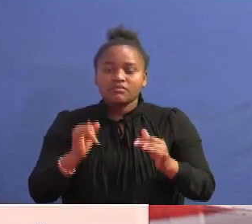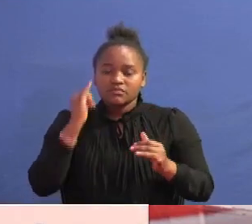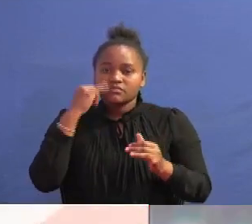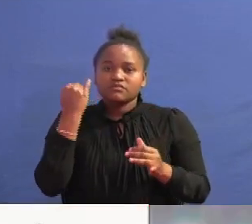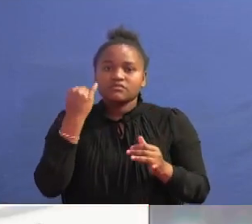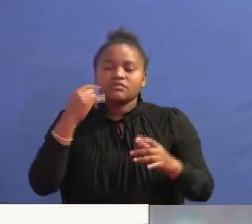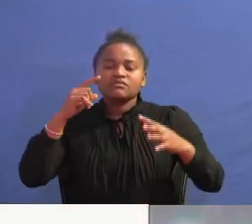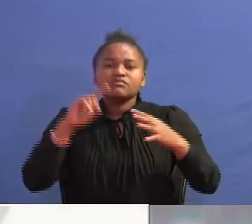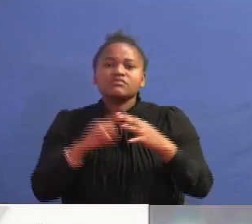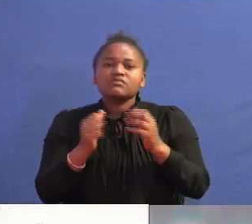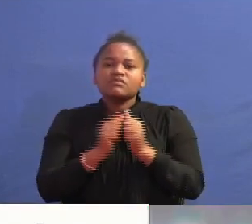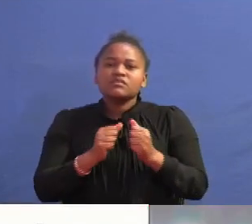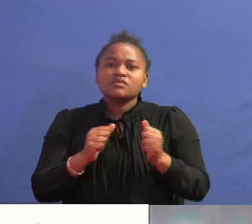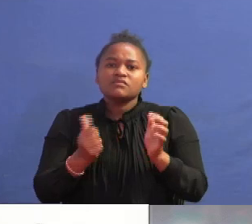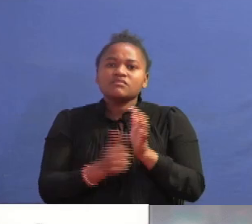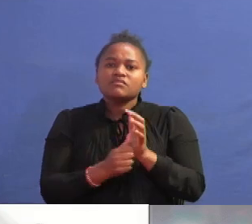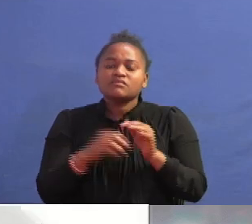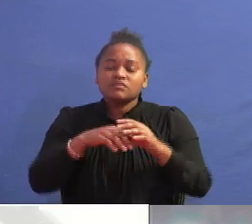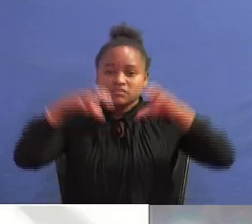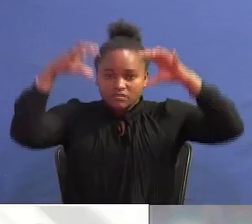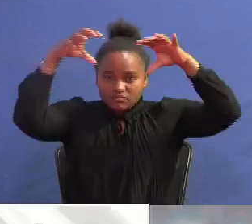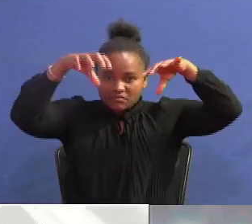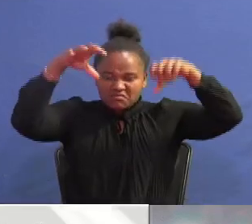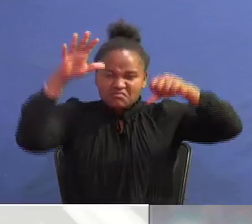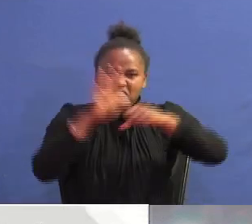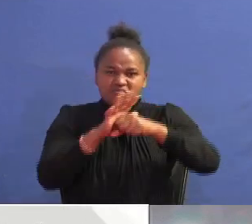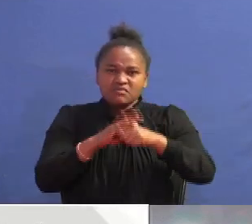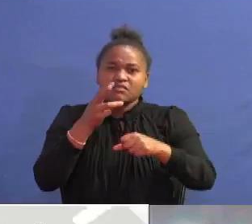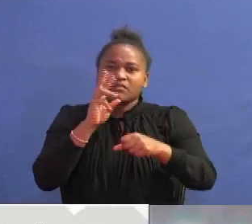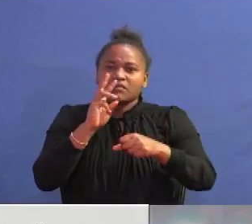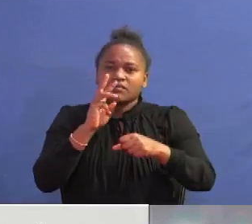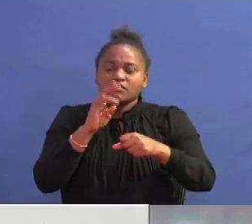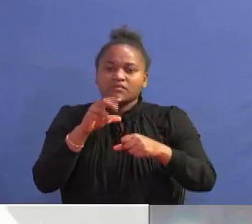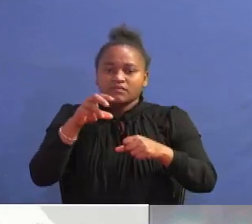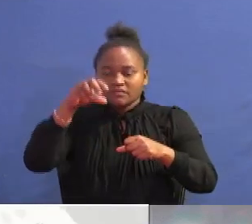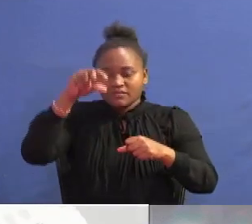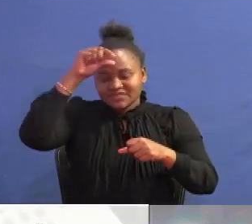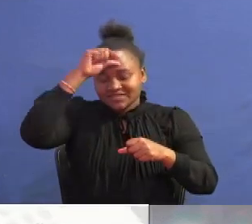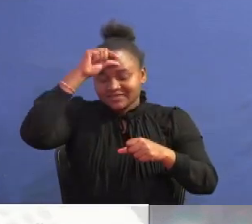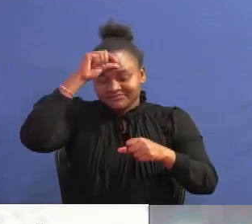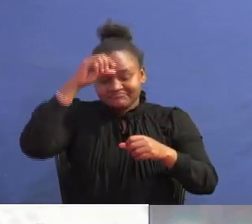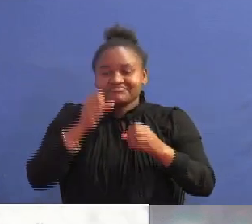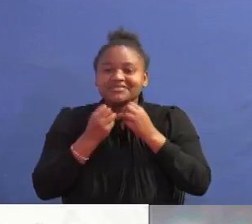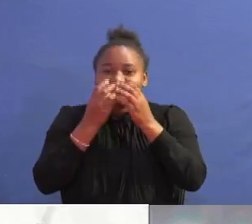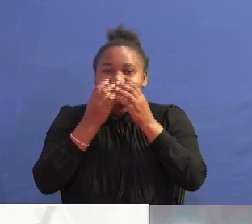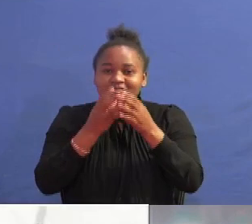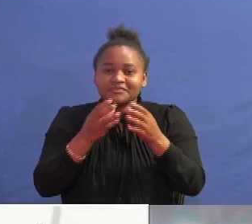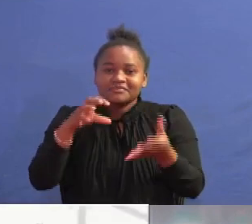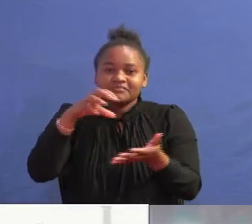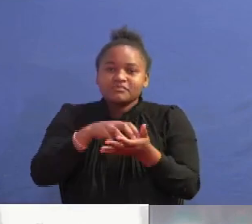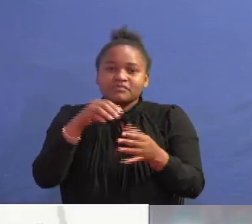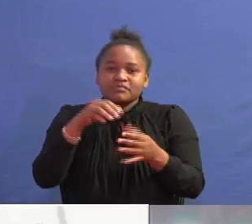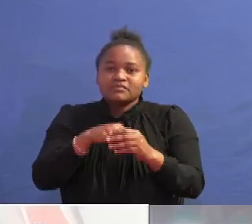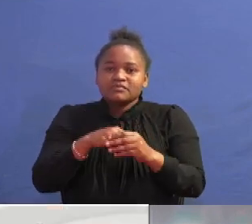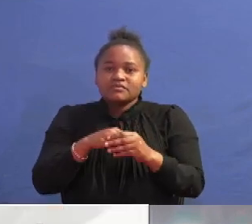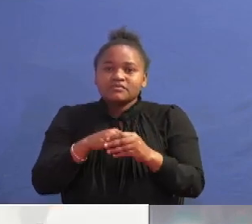tonight with matters El Nino. The government has set up a National Disaster Response Center in the wake of